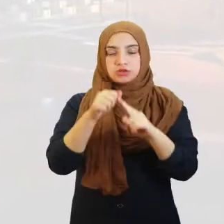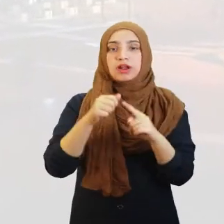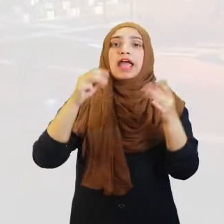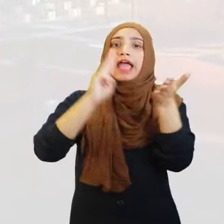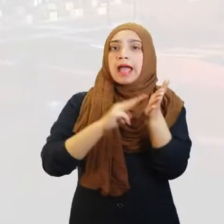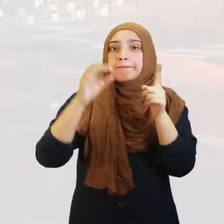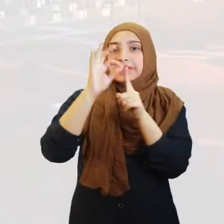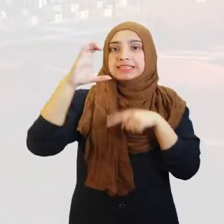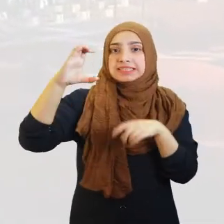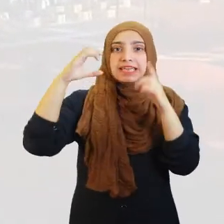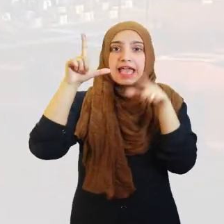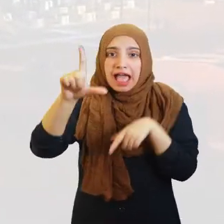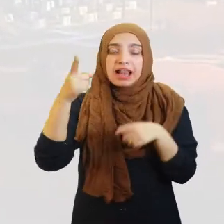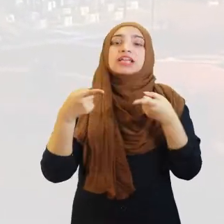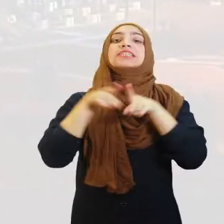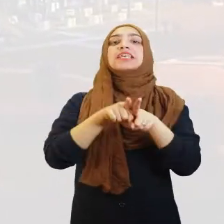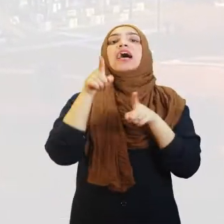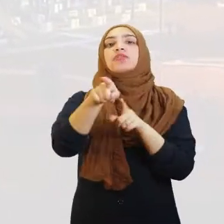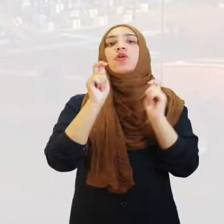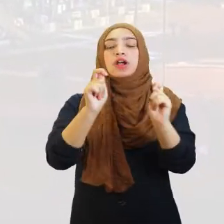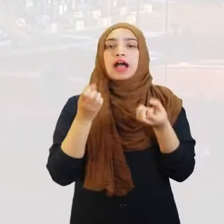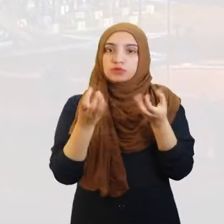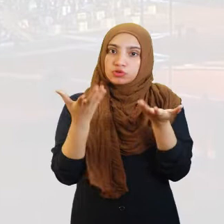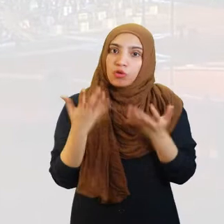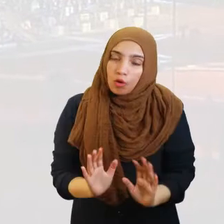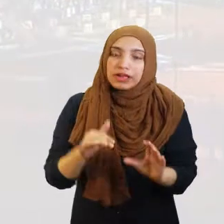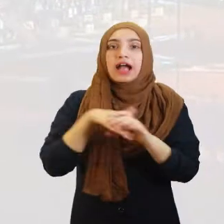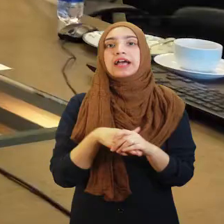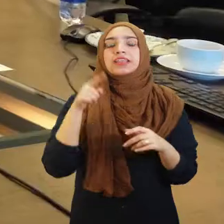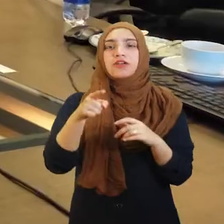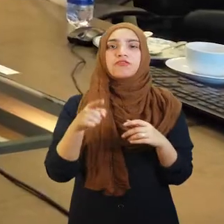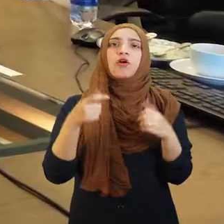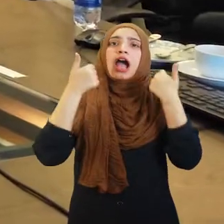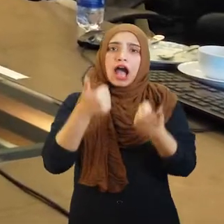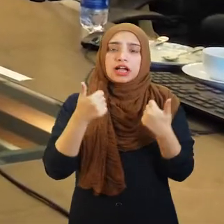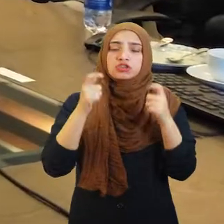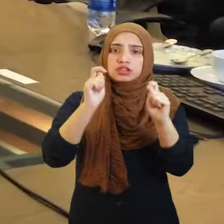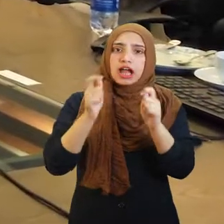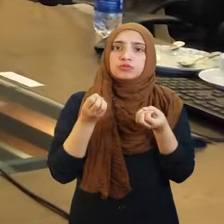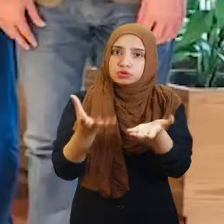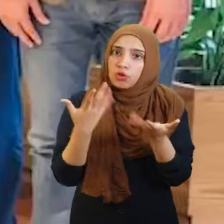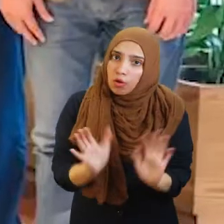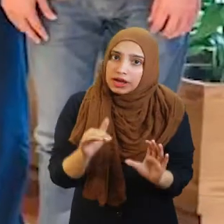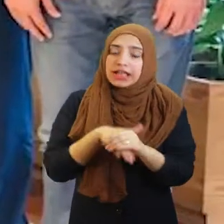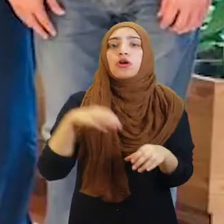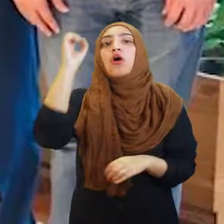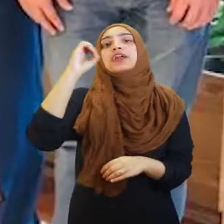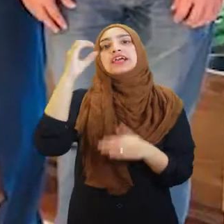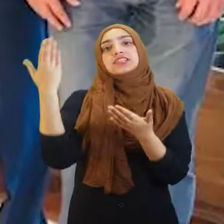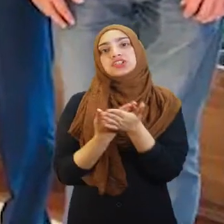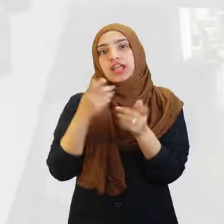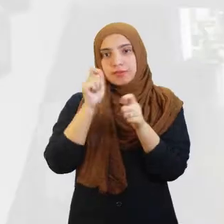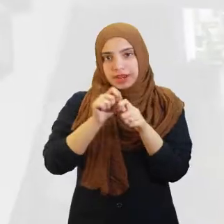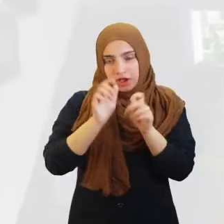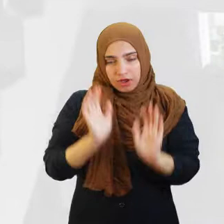embarked on establishing a state-of-the-art institution in Dharki in consultation with an organization